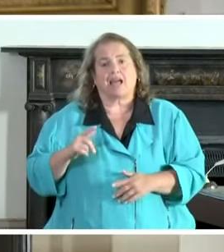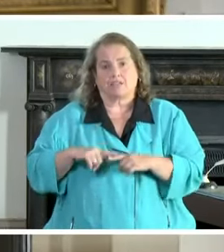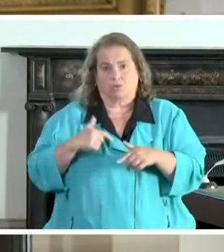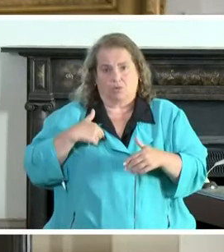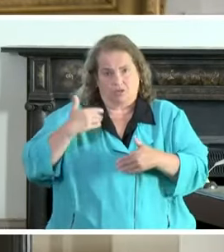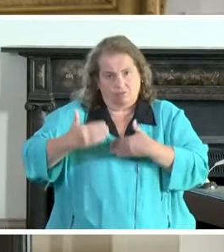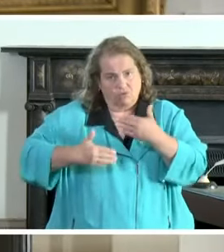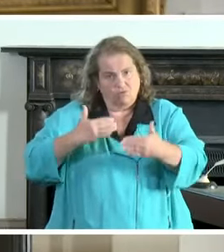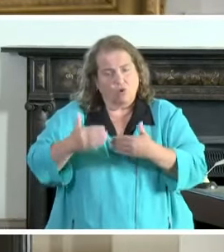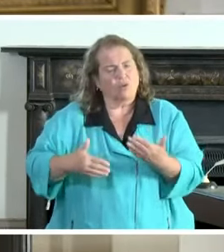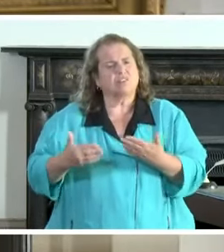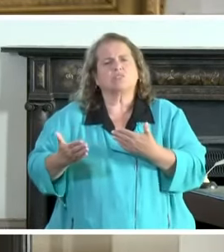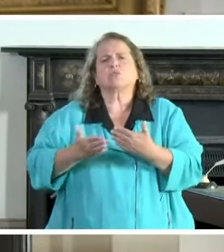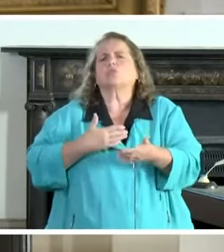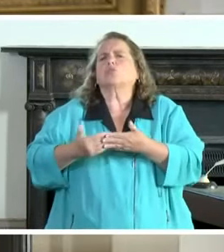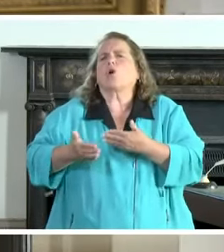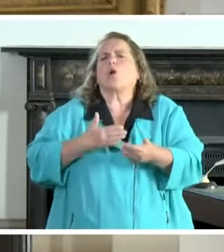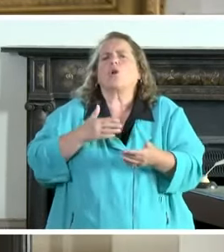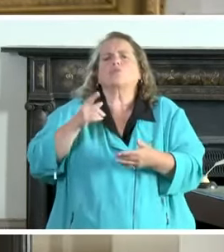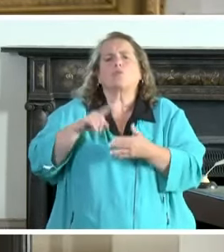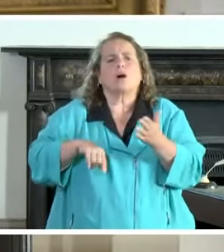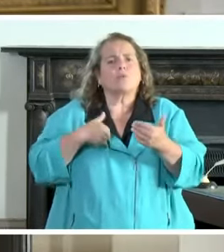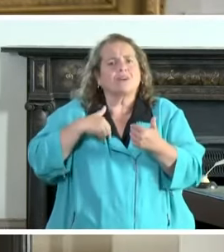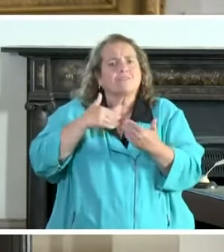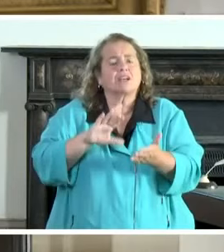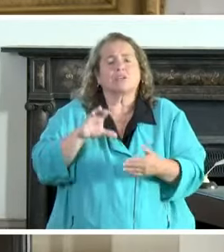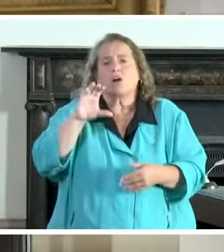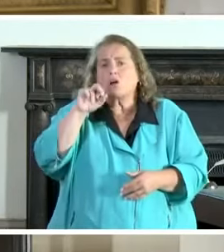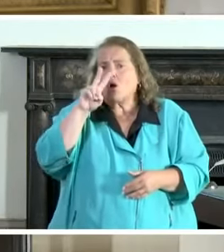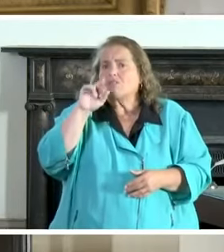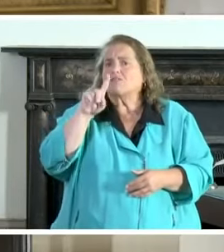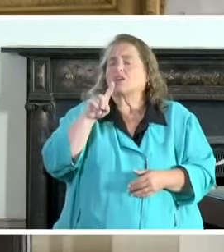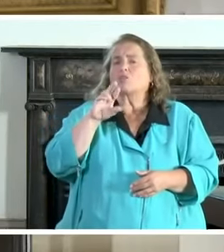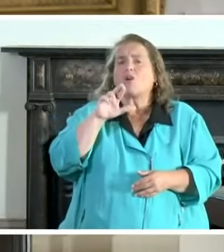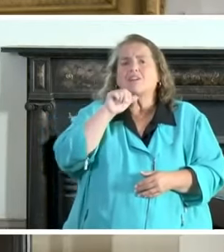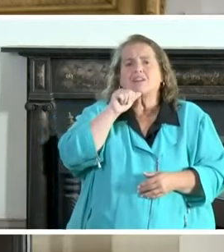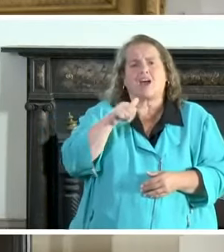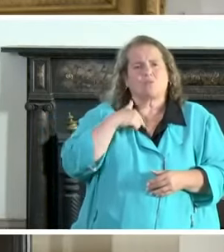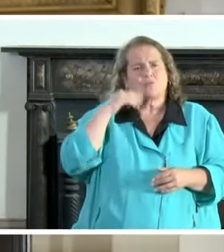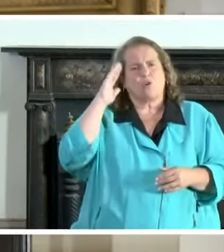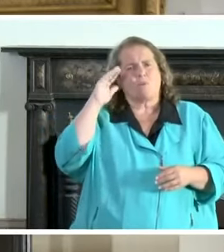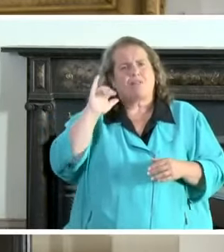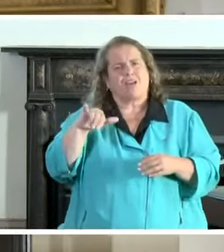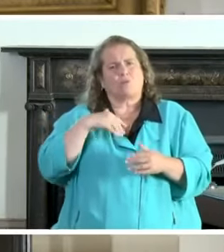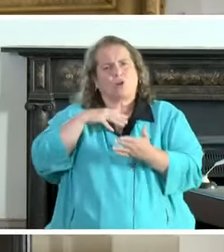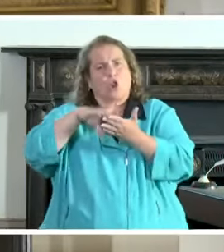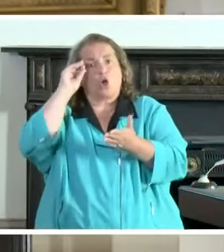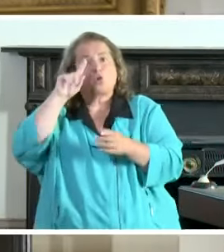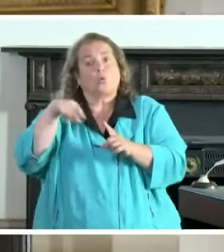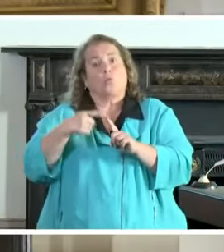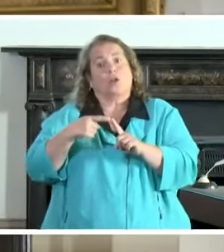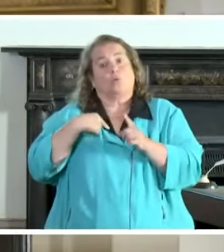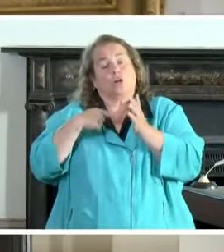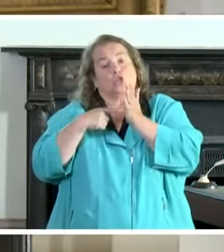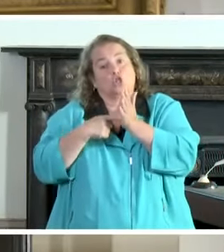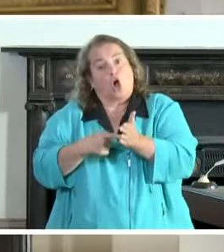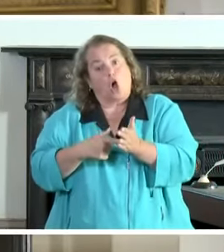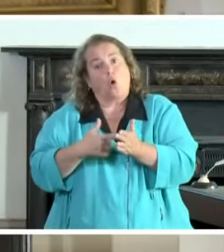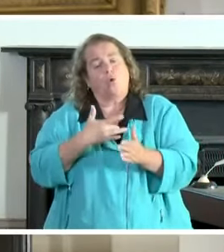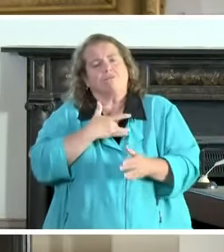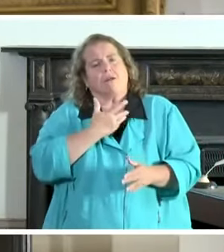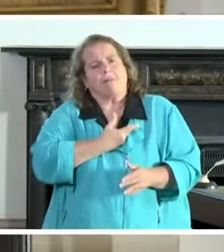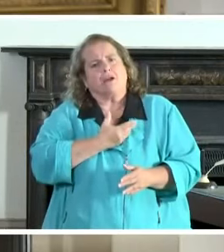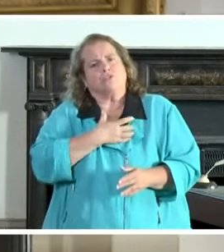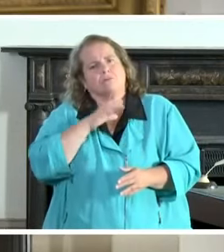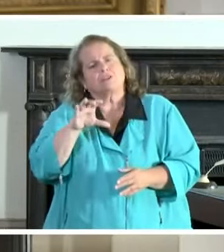you know regardless of what we're facing whether it's covid or not i hope that we've learned that when we show compassion when we talk